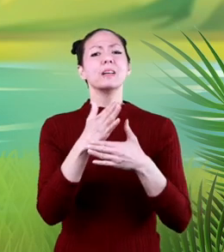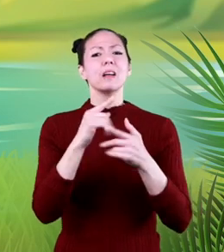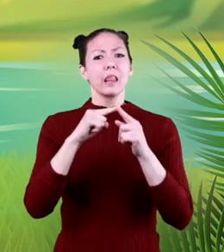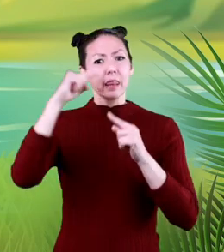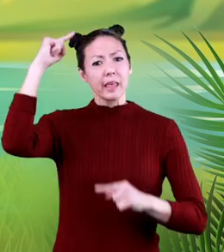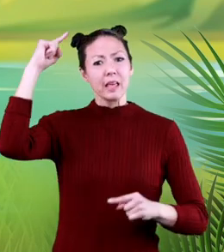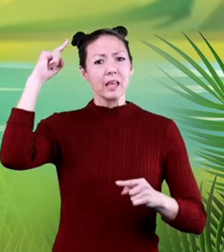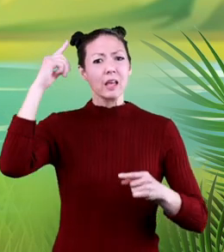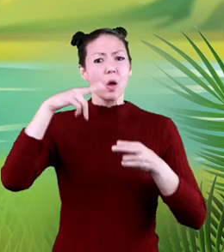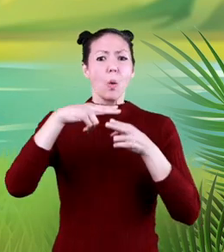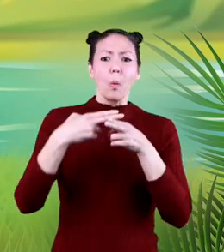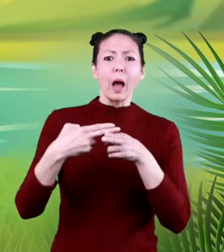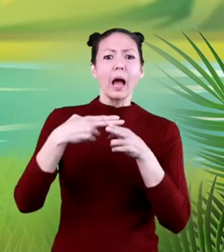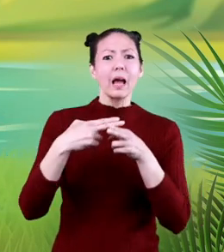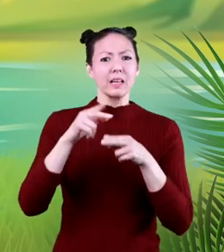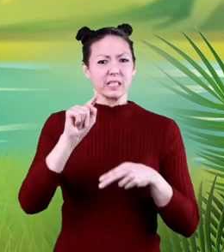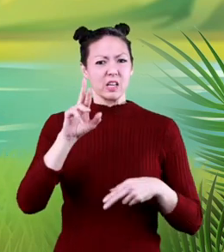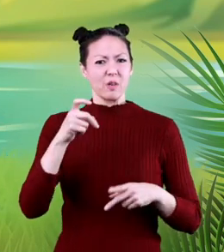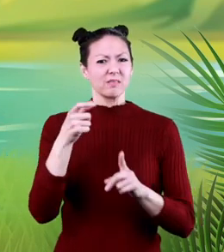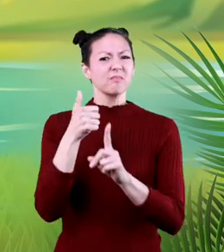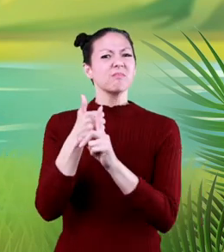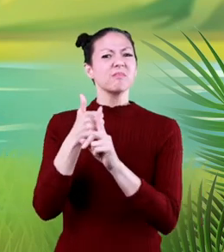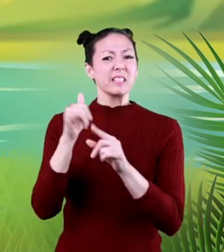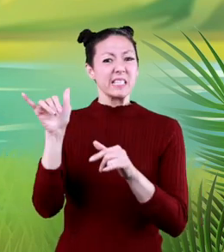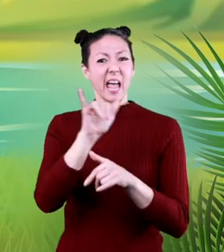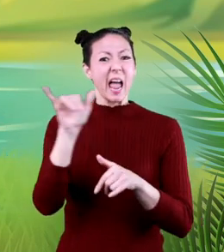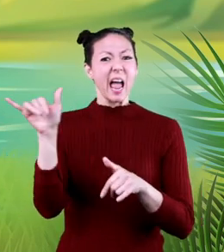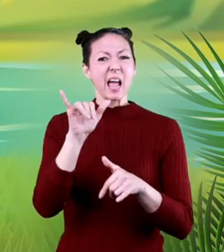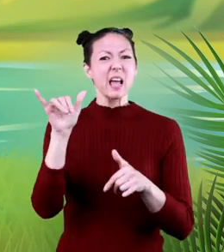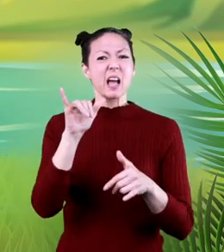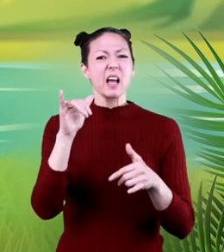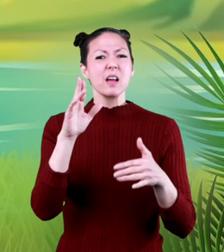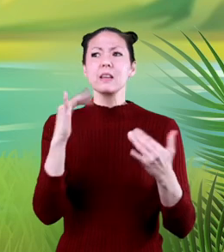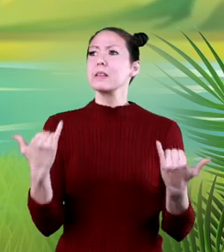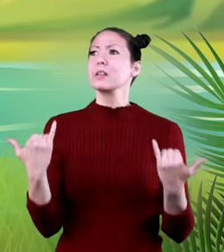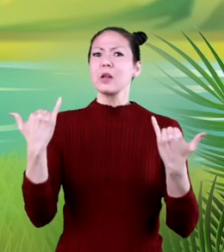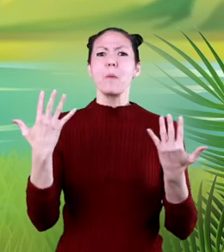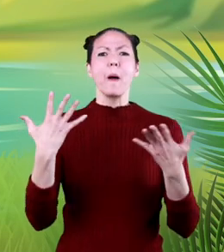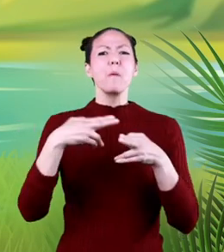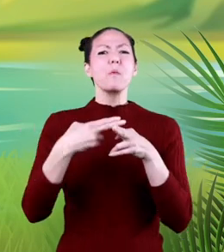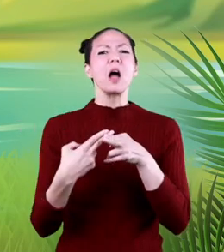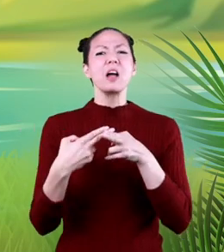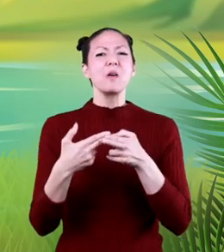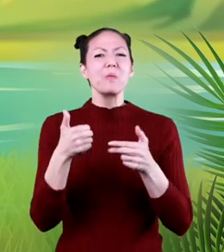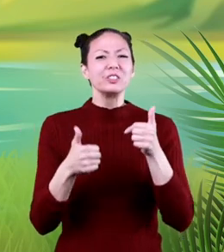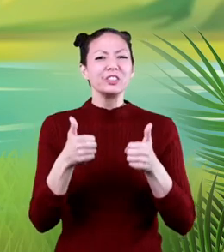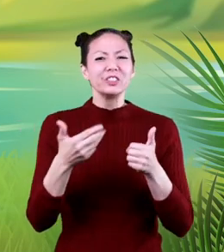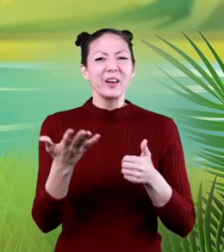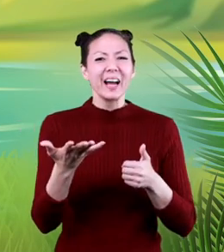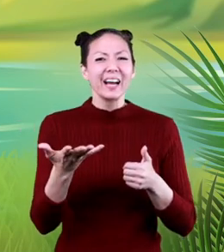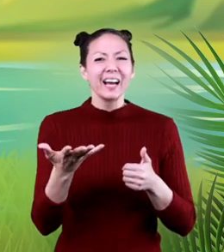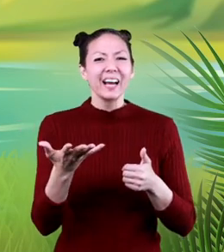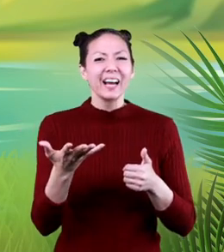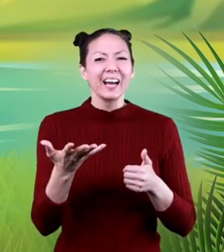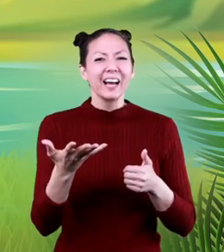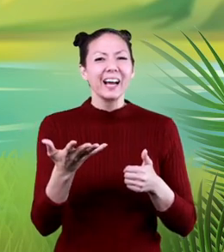average length and weight of a Tyrannosaurus rex is about the same length and weight as a modern-day